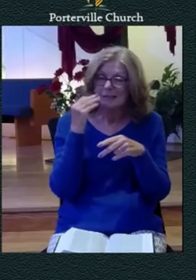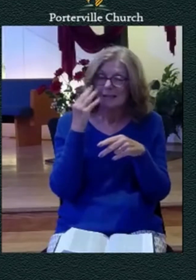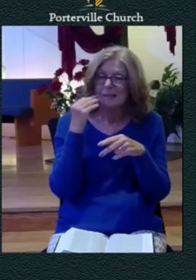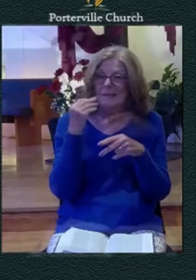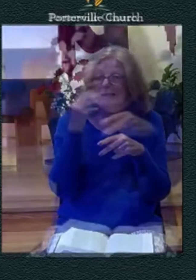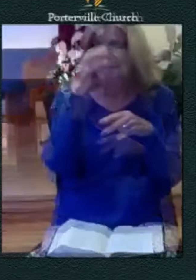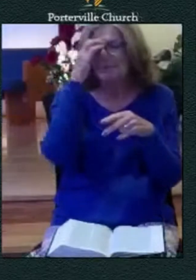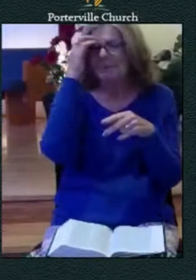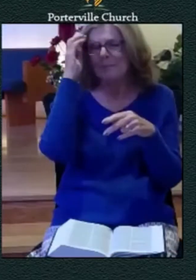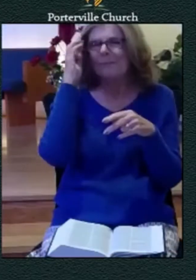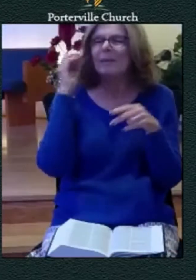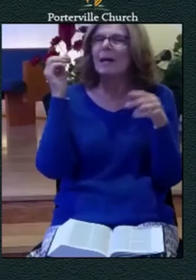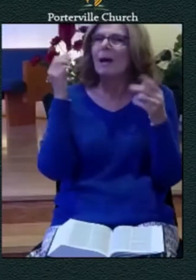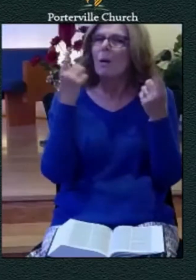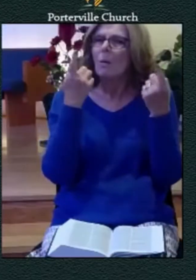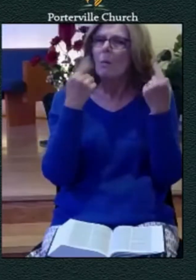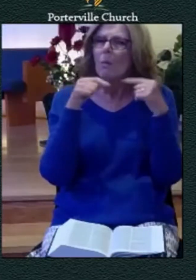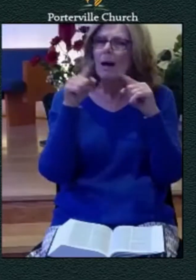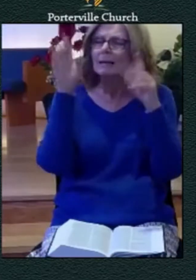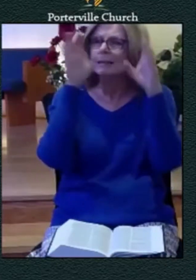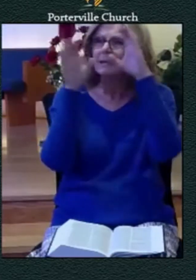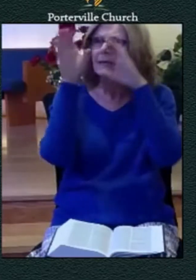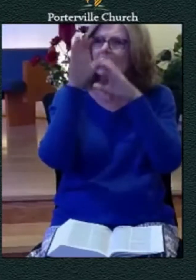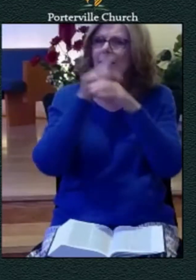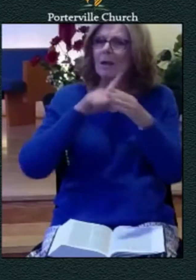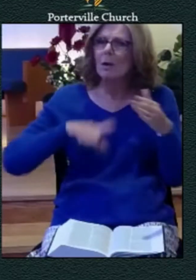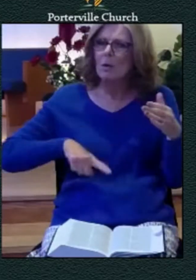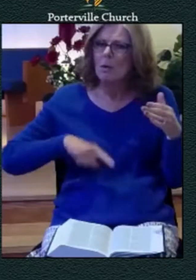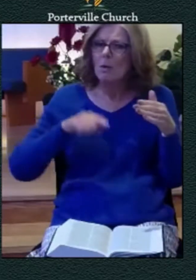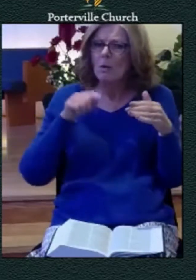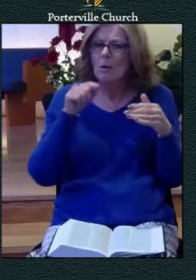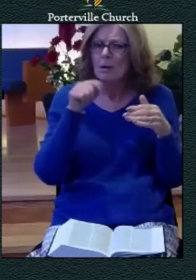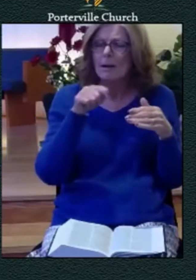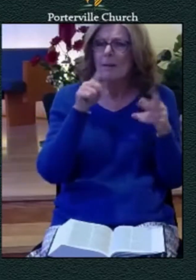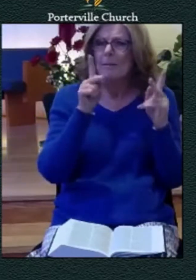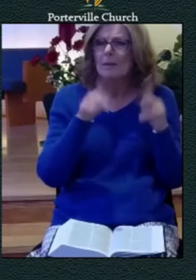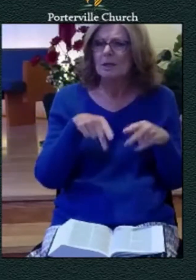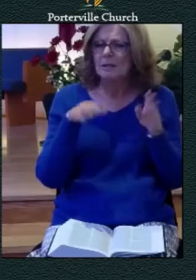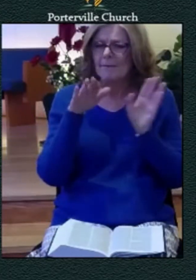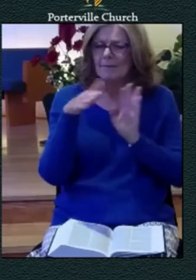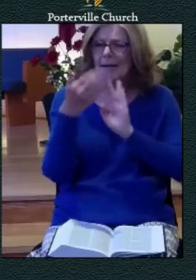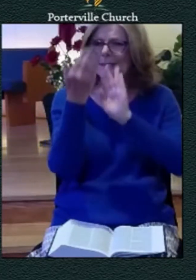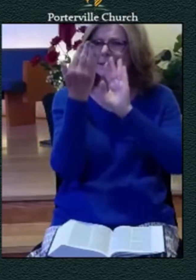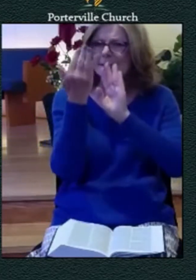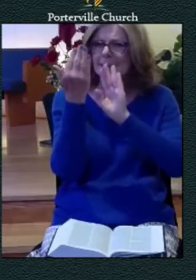seeking of the lord he faces and experiences doubt